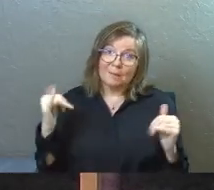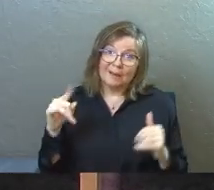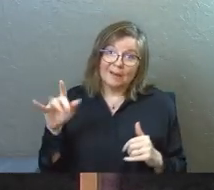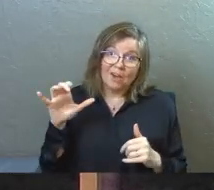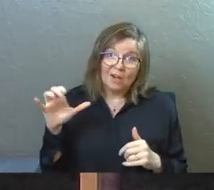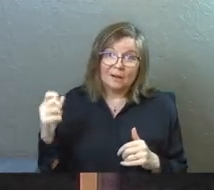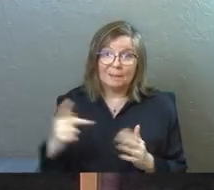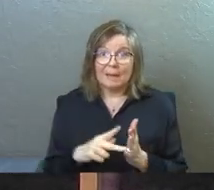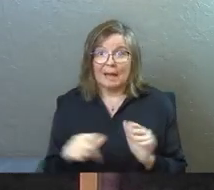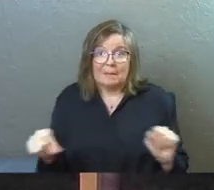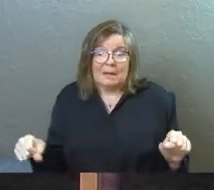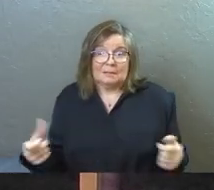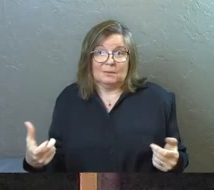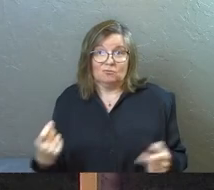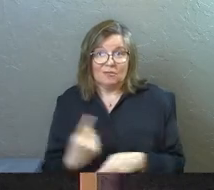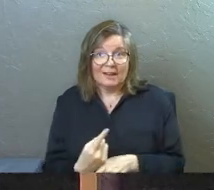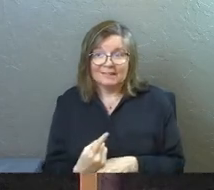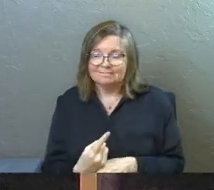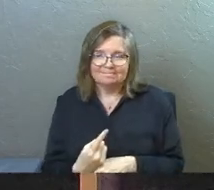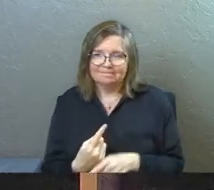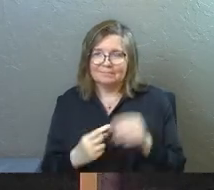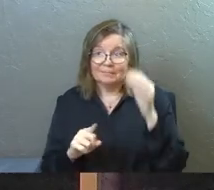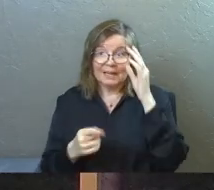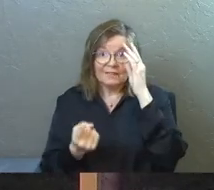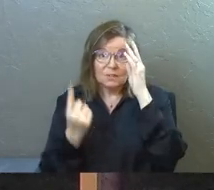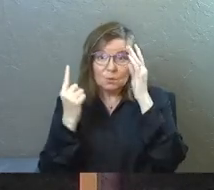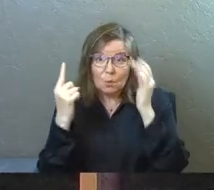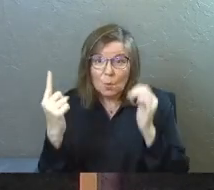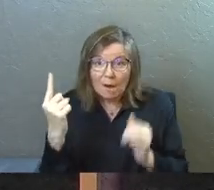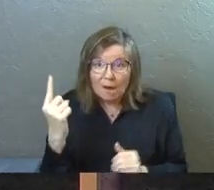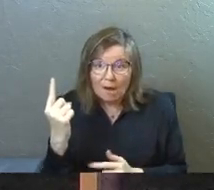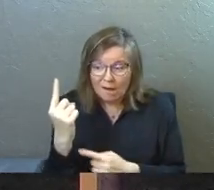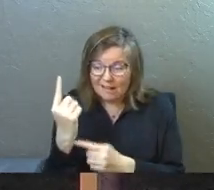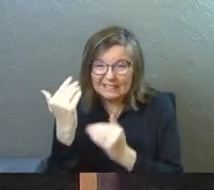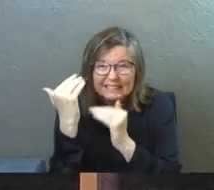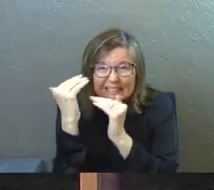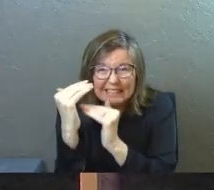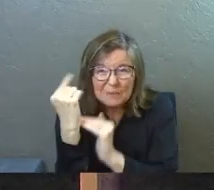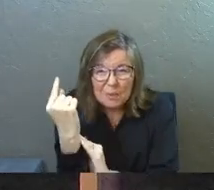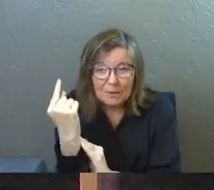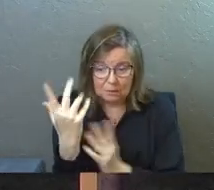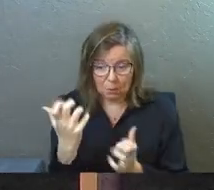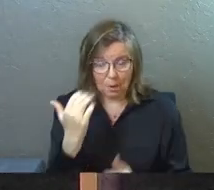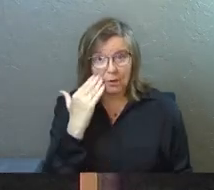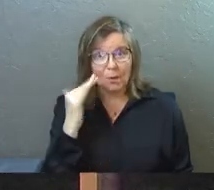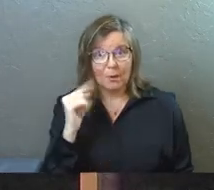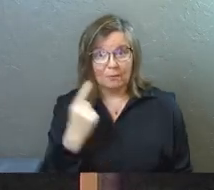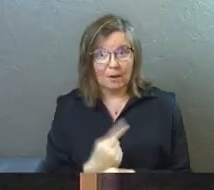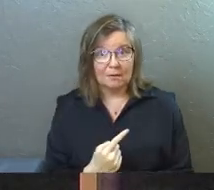expected a hundred come back, right? But if it's only one, don't you want to know it?